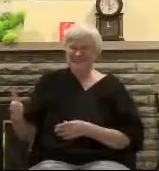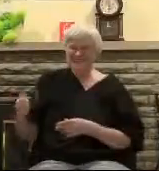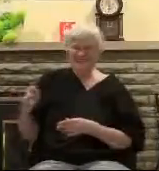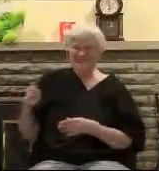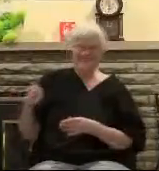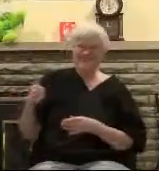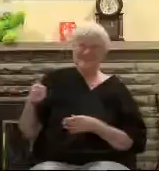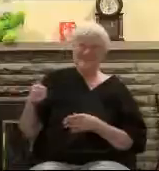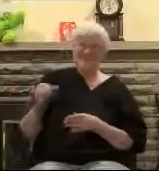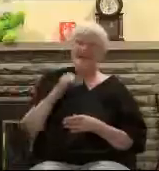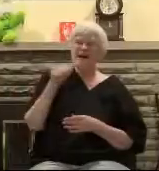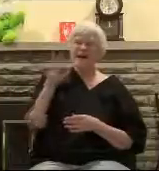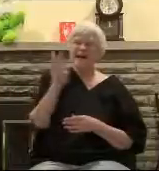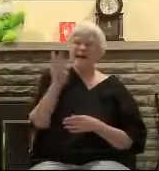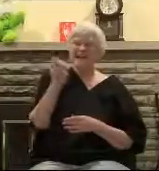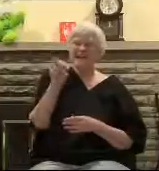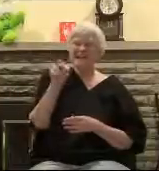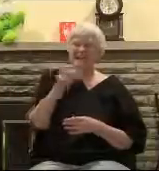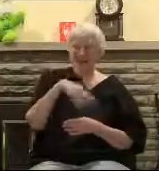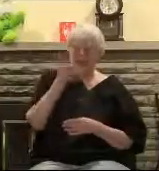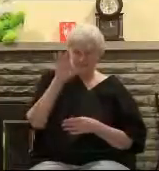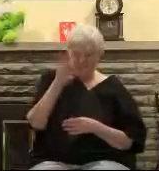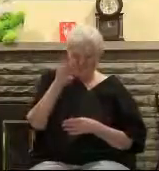Ben Franklin Yeah Poor Richard Poor Richard